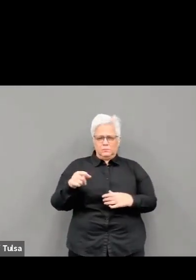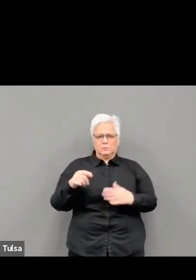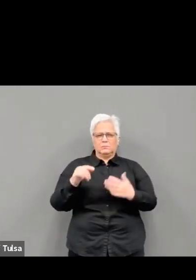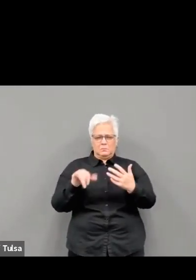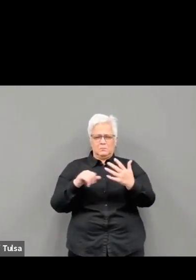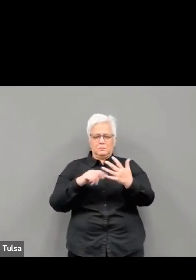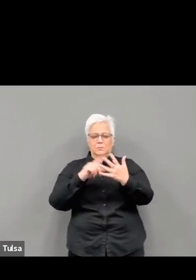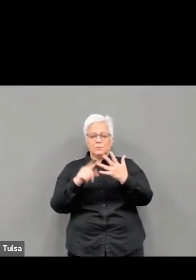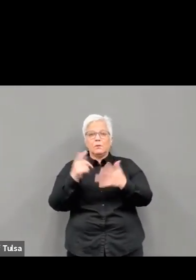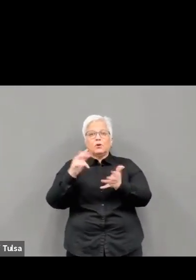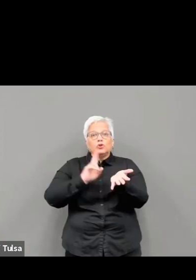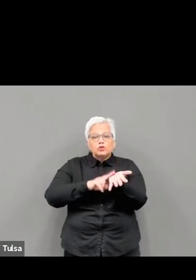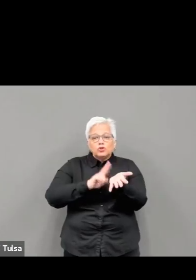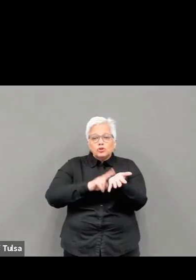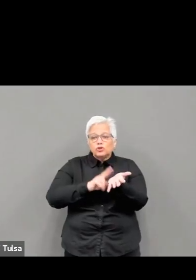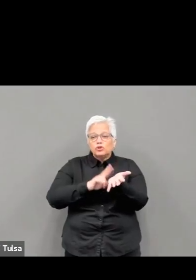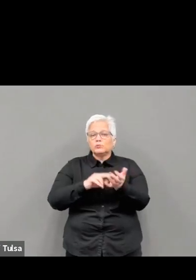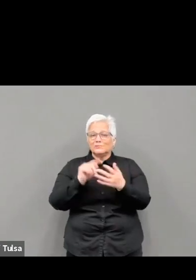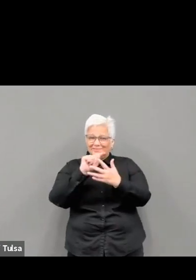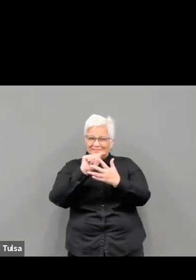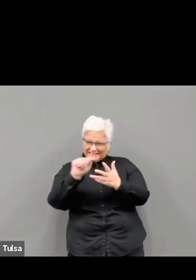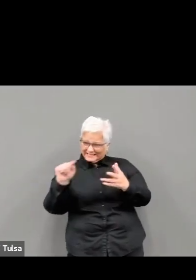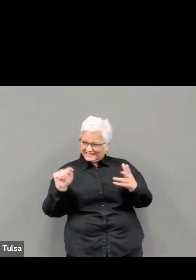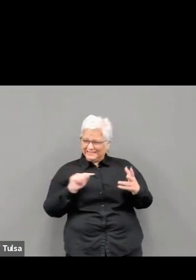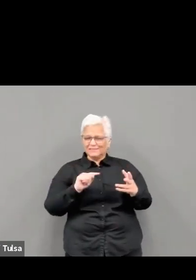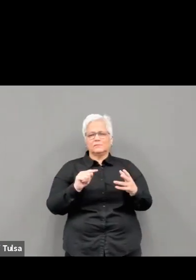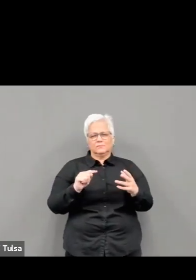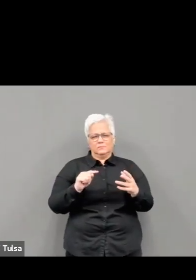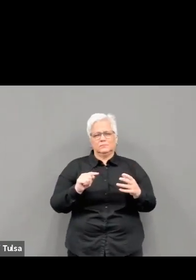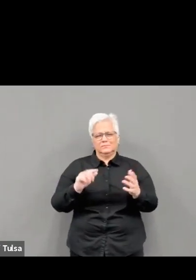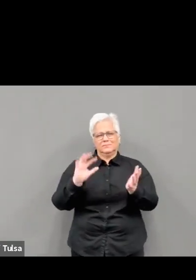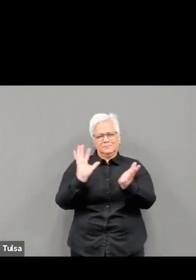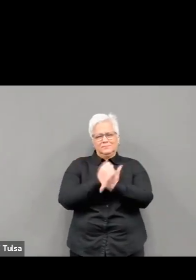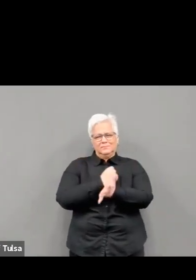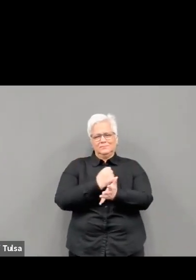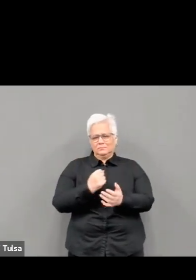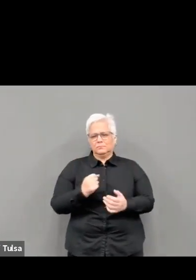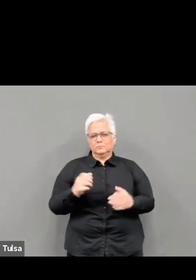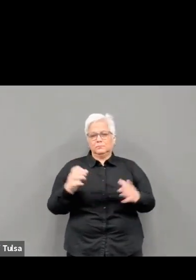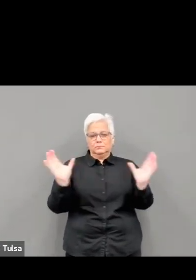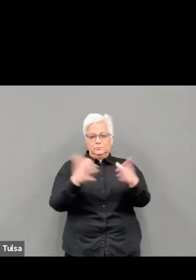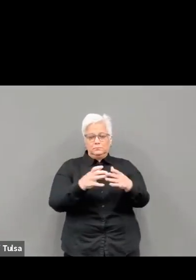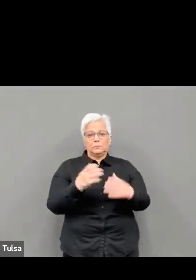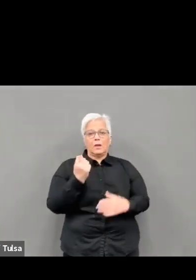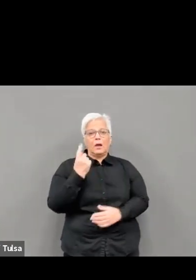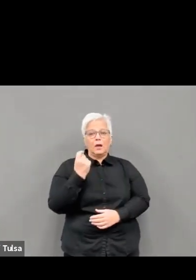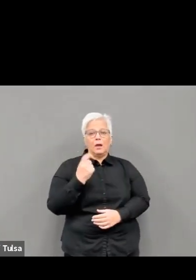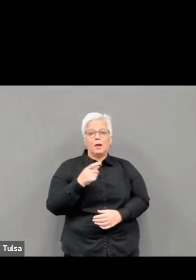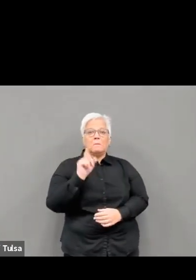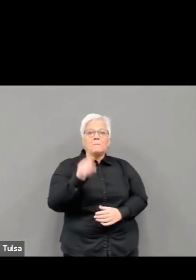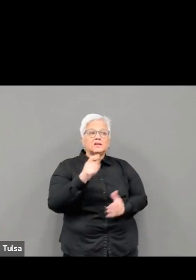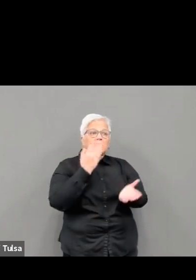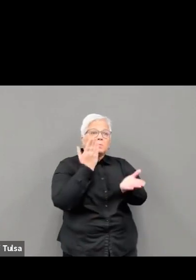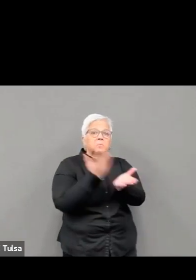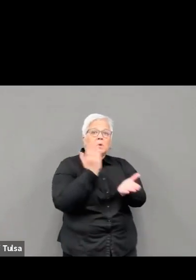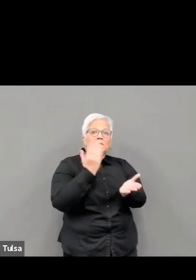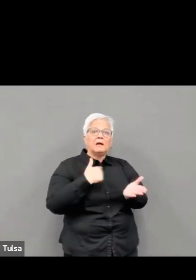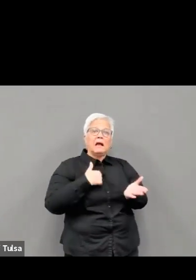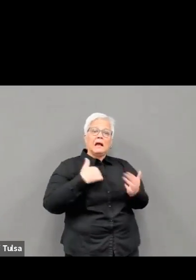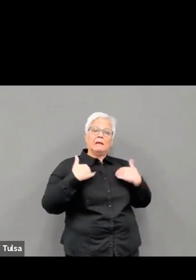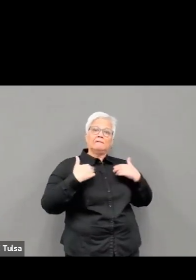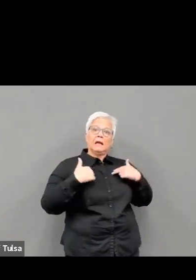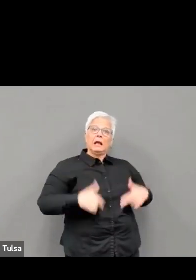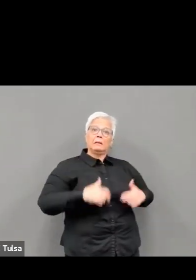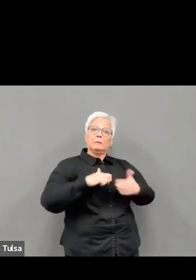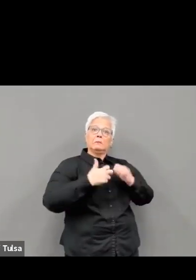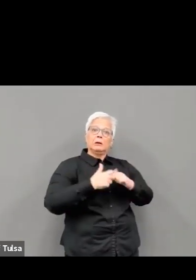question for you to attest to your health status. No further documentation is required. If you receive your vaccine from your healthcare provider, they